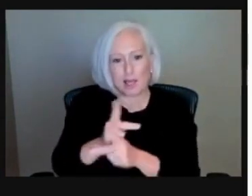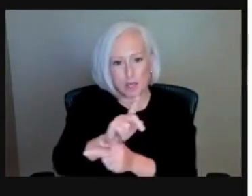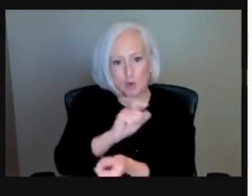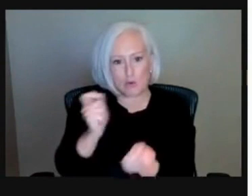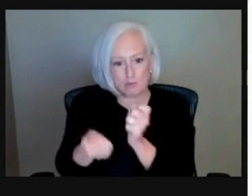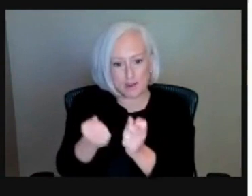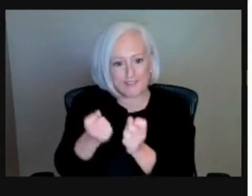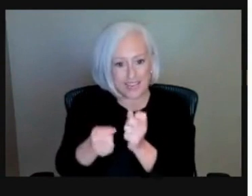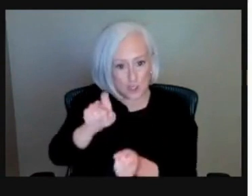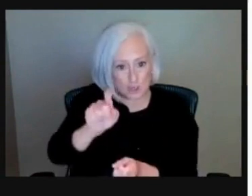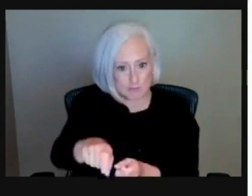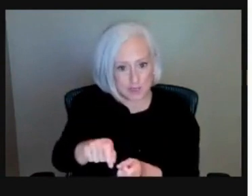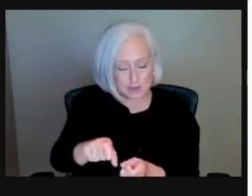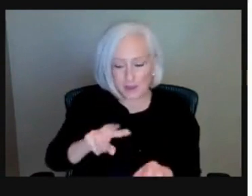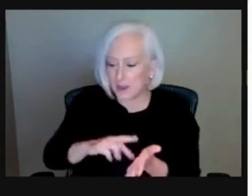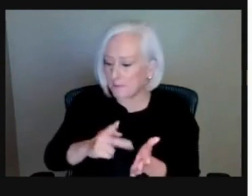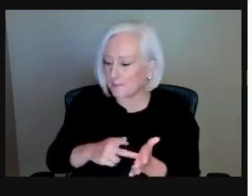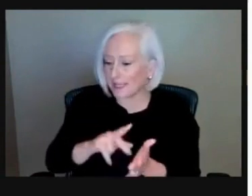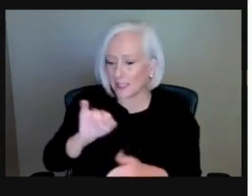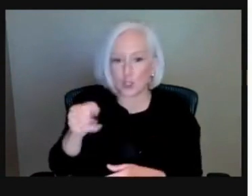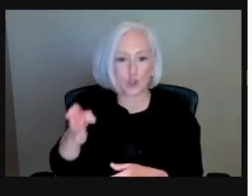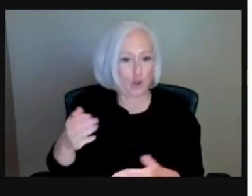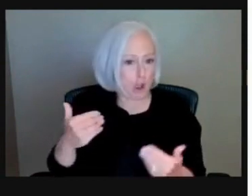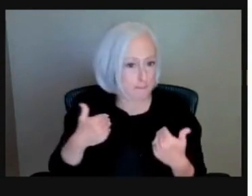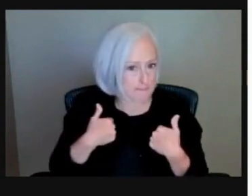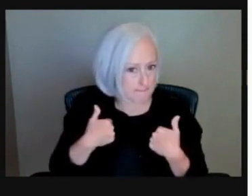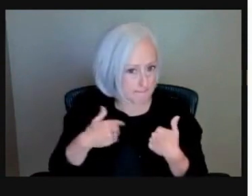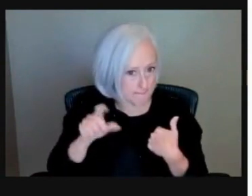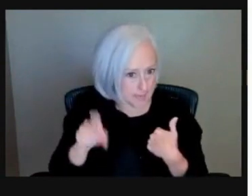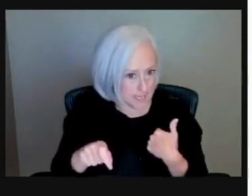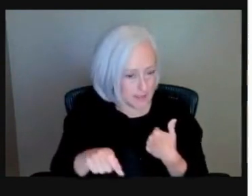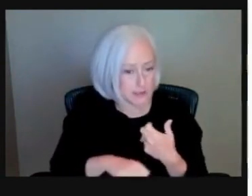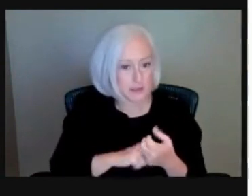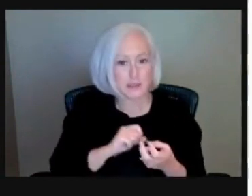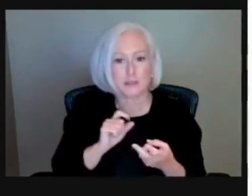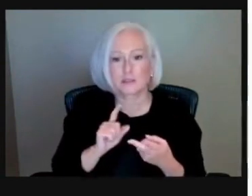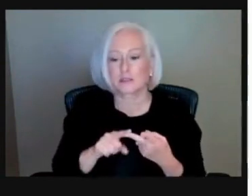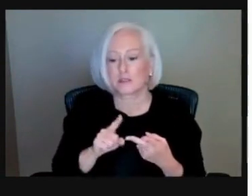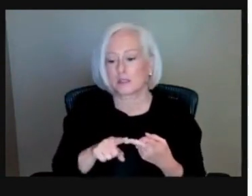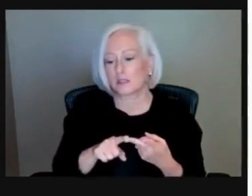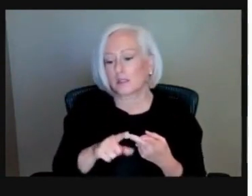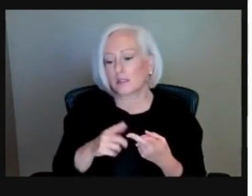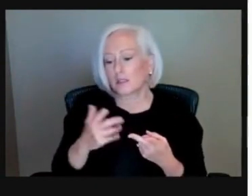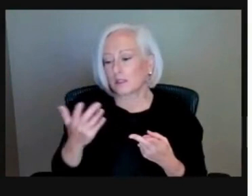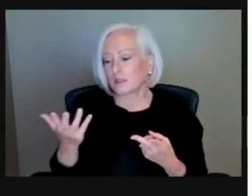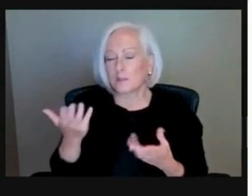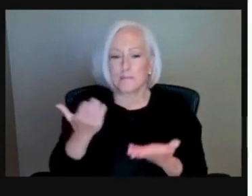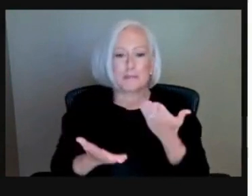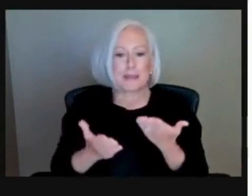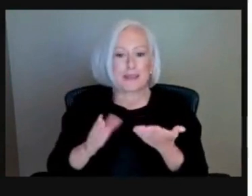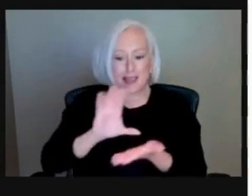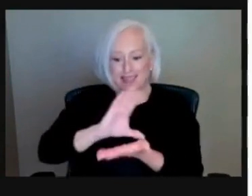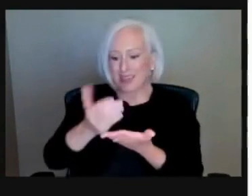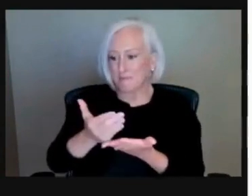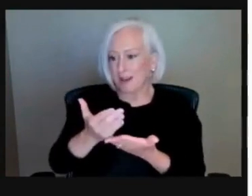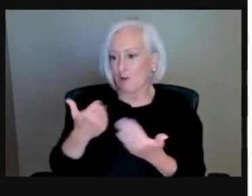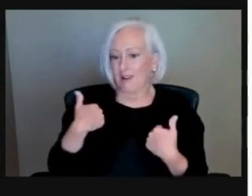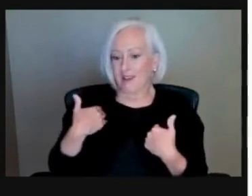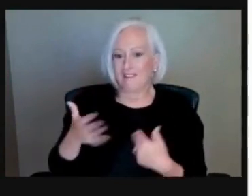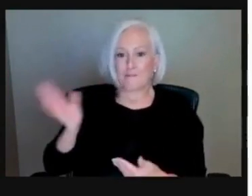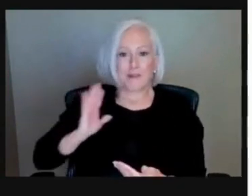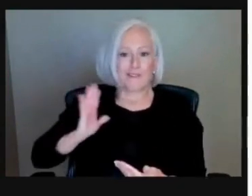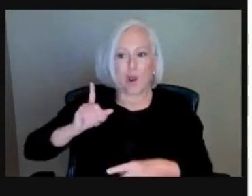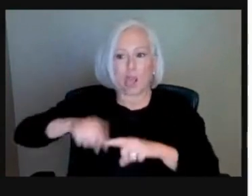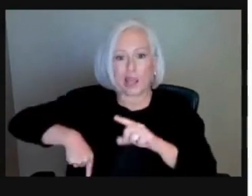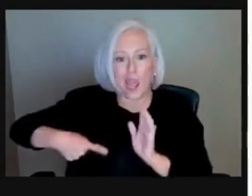we can support a mortgage payment and just the one that I had before I can't do it. And I can't bring the loan current from